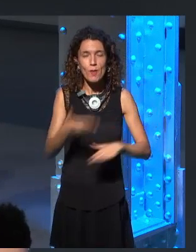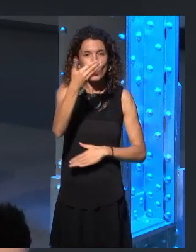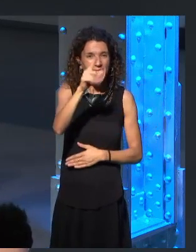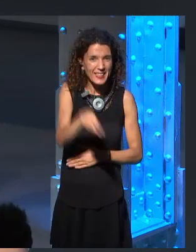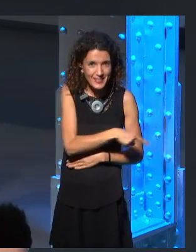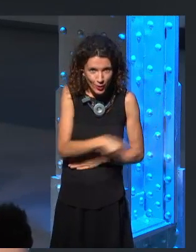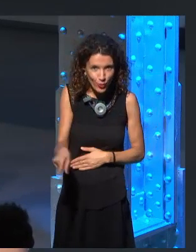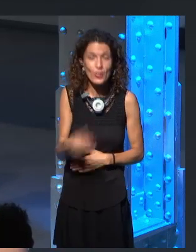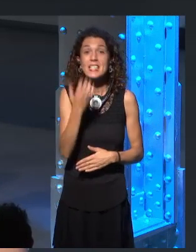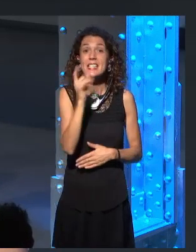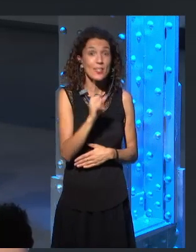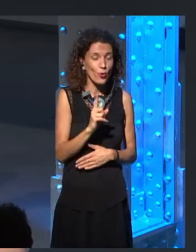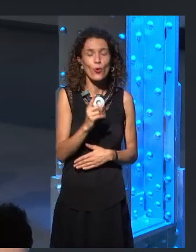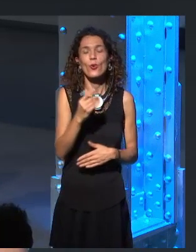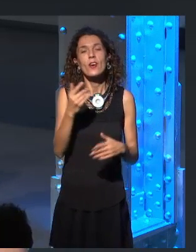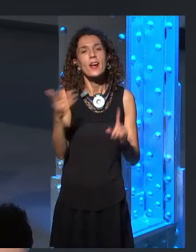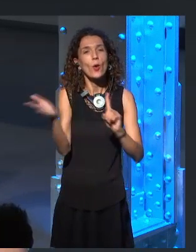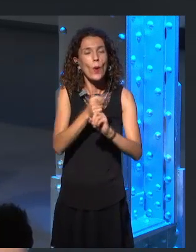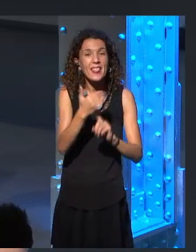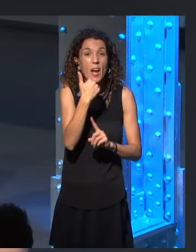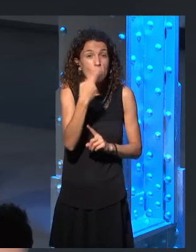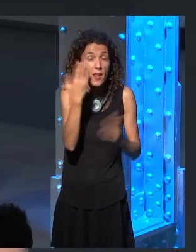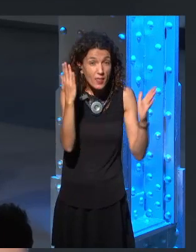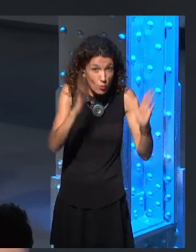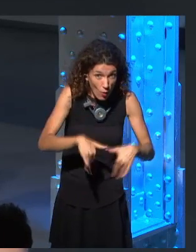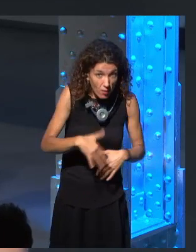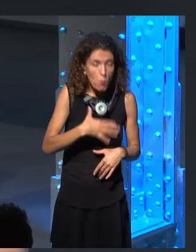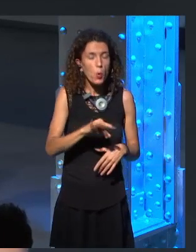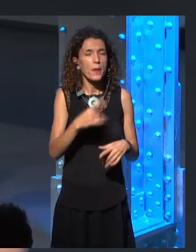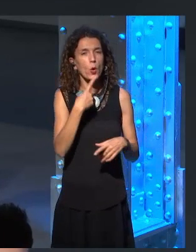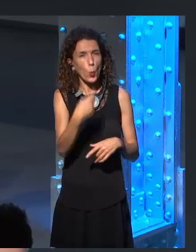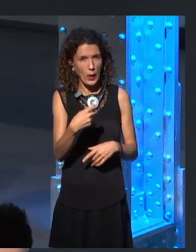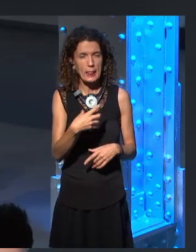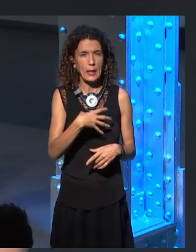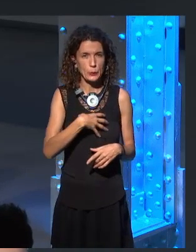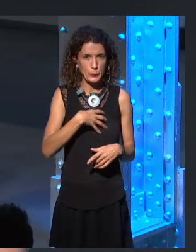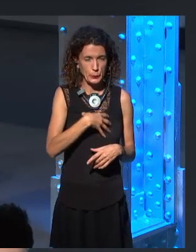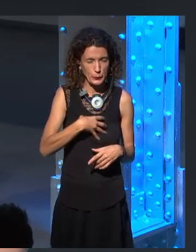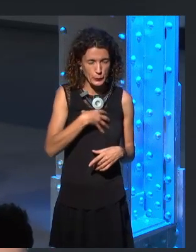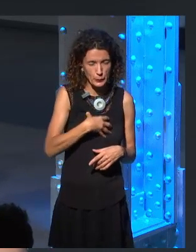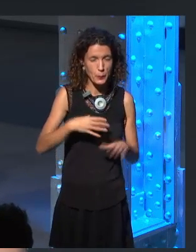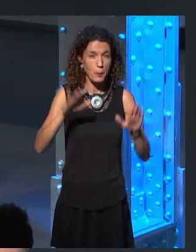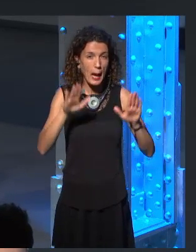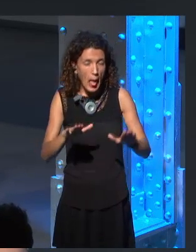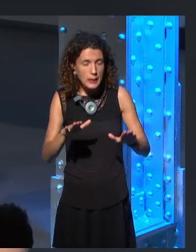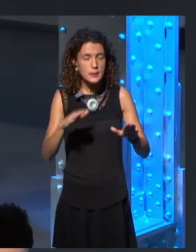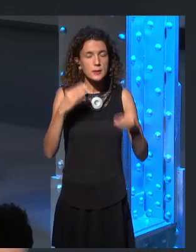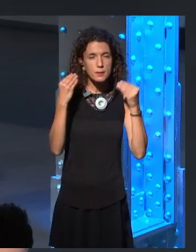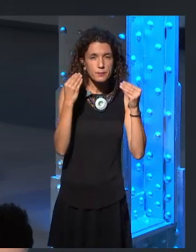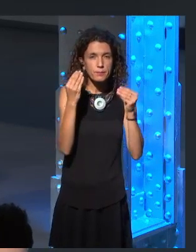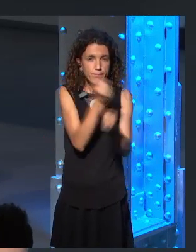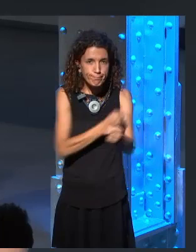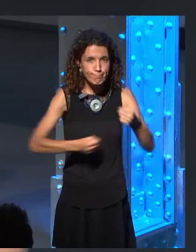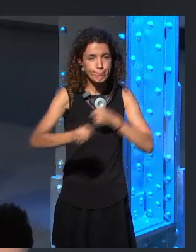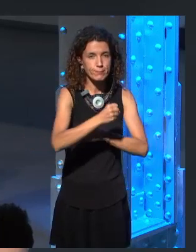them or something interesting about them, he kind of has a hard time saying, why are you fixating on that? Why are